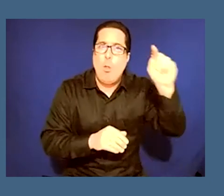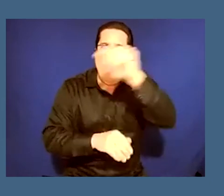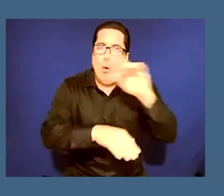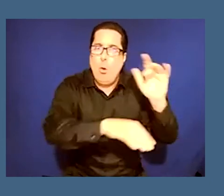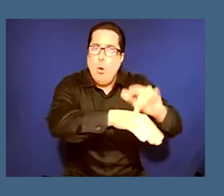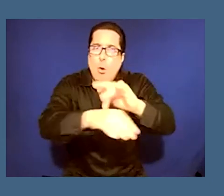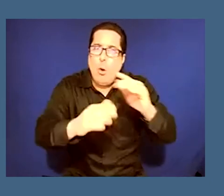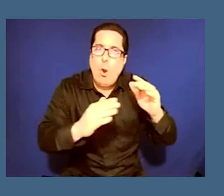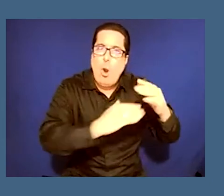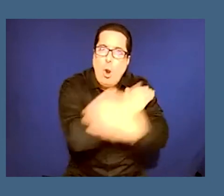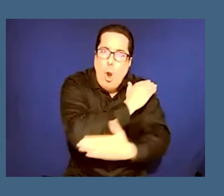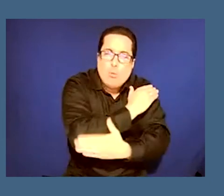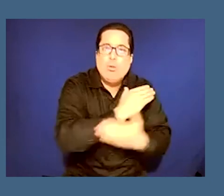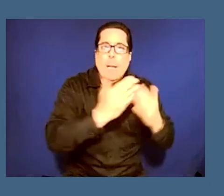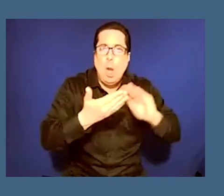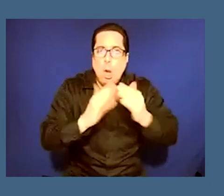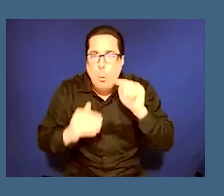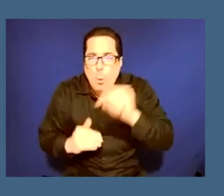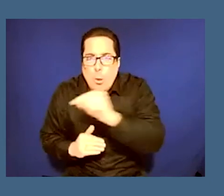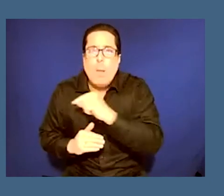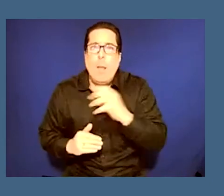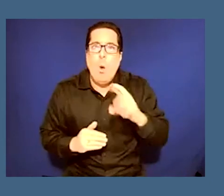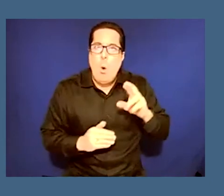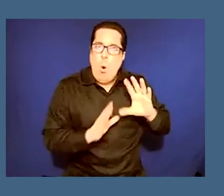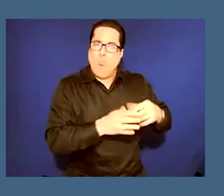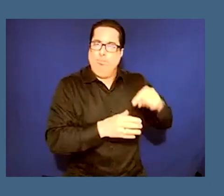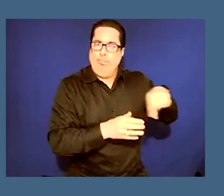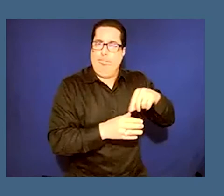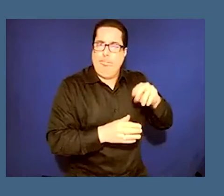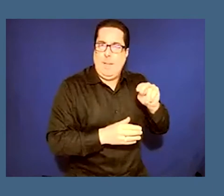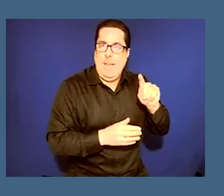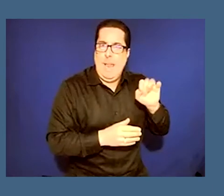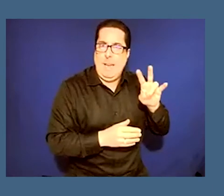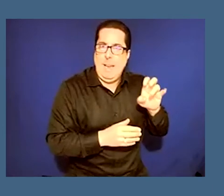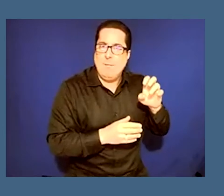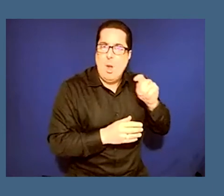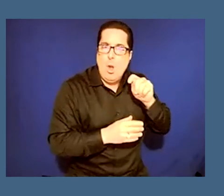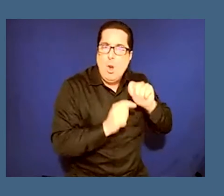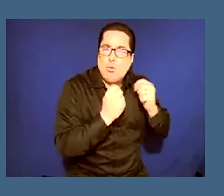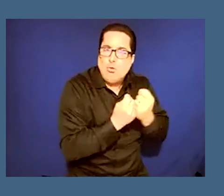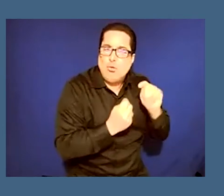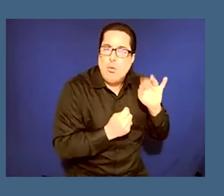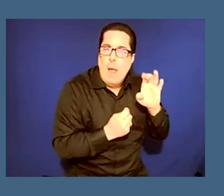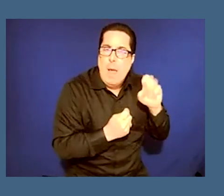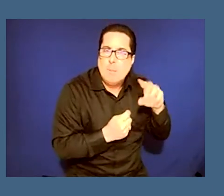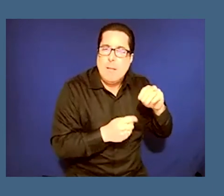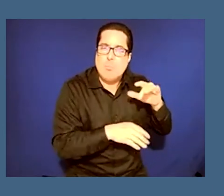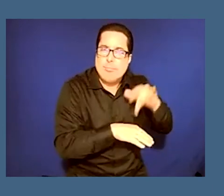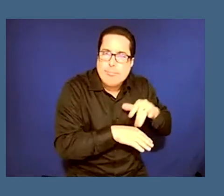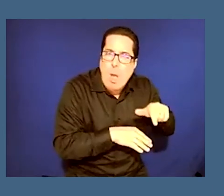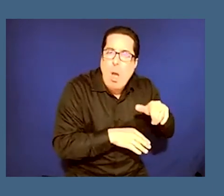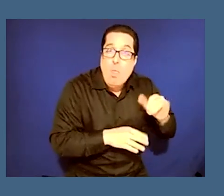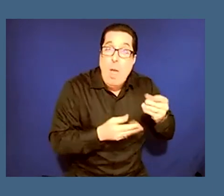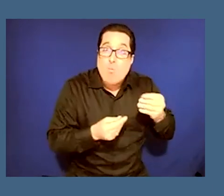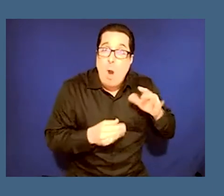communities or to know native tribes and take their property and put that property in a context that's